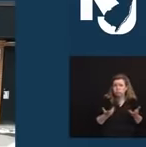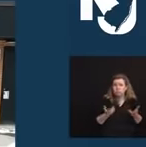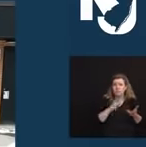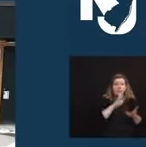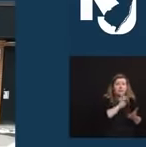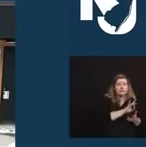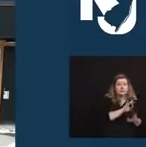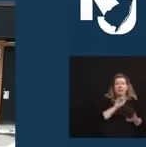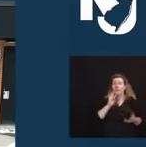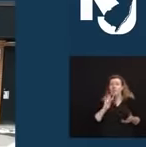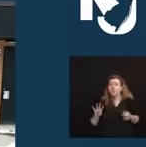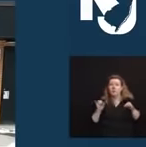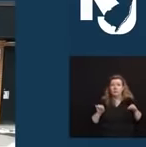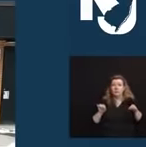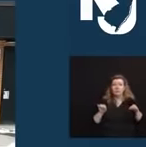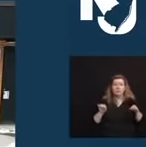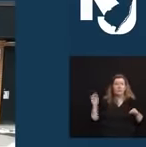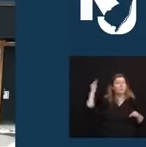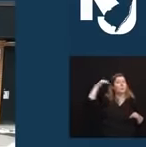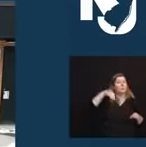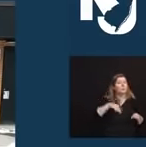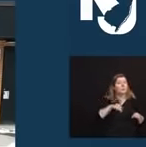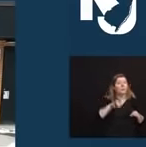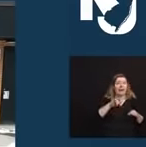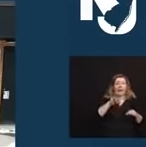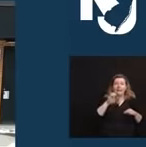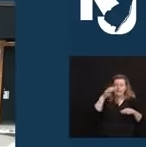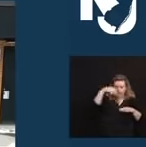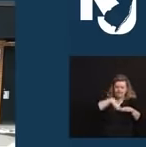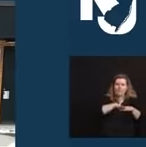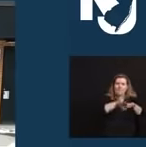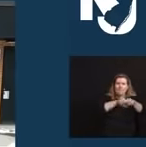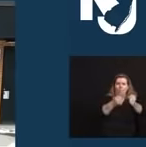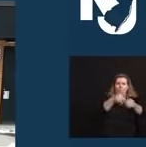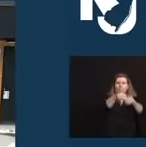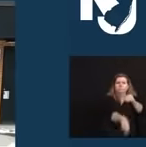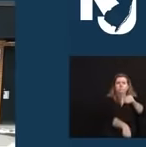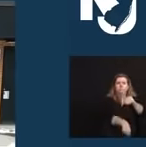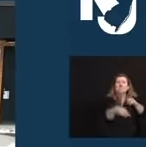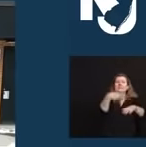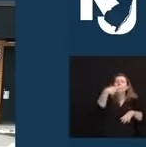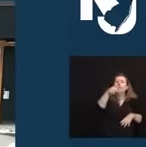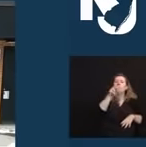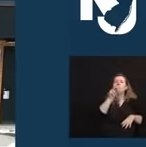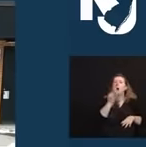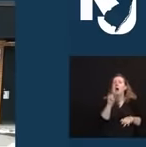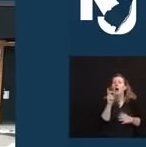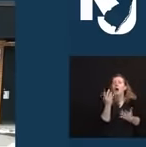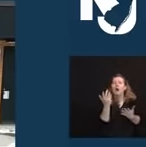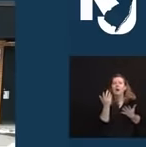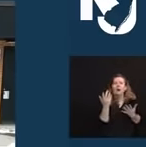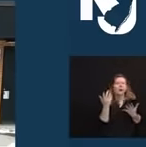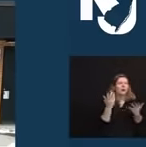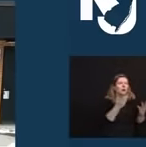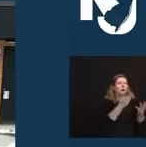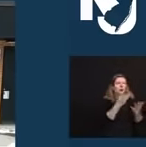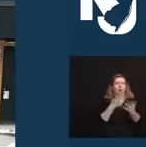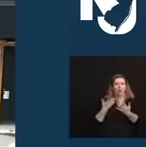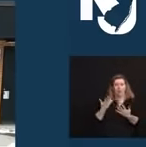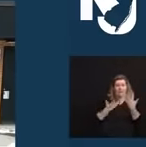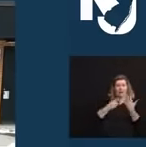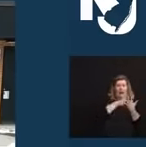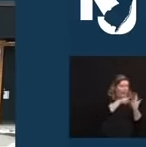four, and saw that sled fall through the ice into a pond at the bottom of the hill. This posse, by the way, includes some